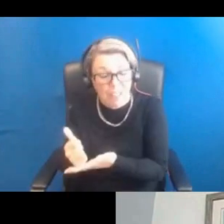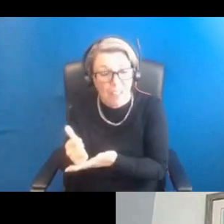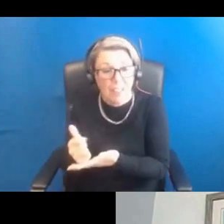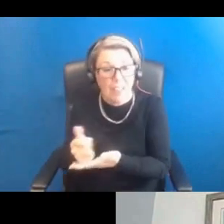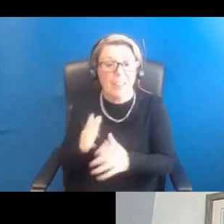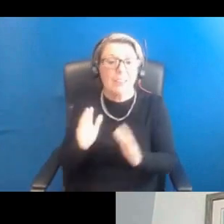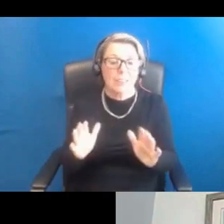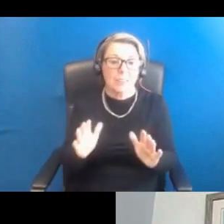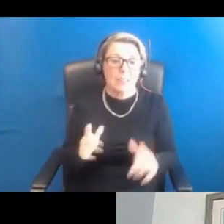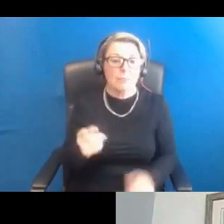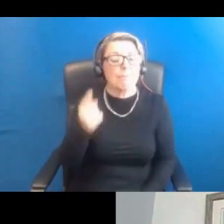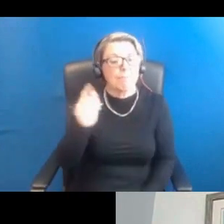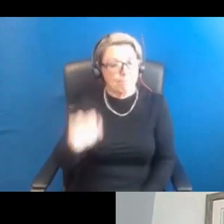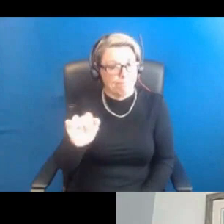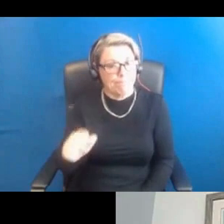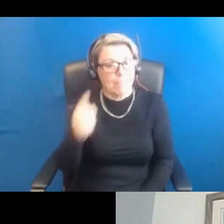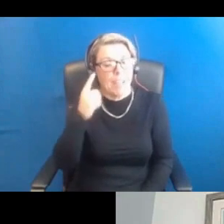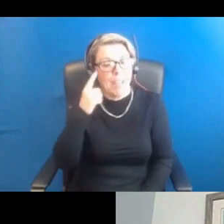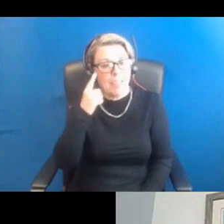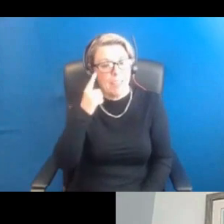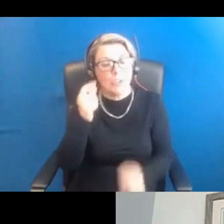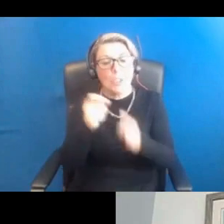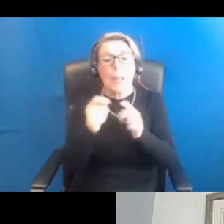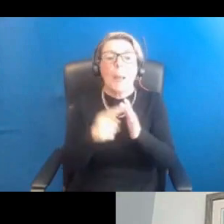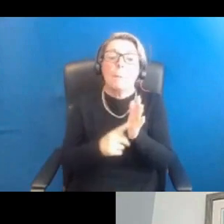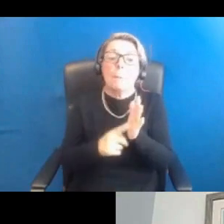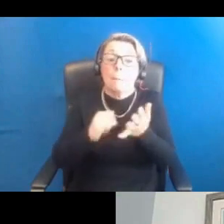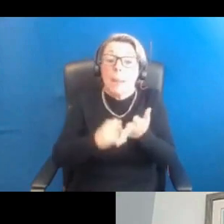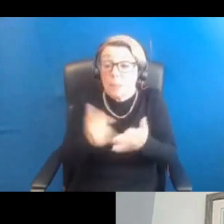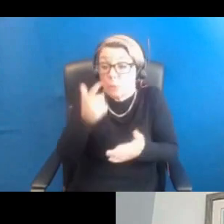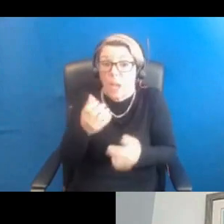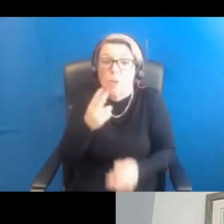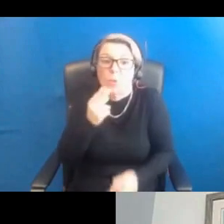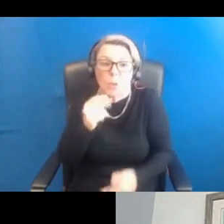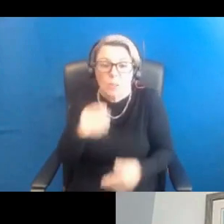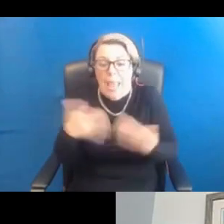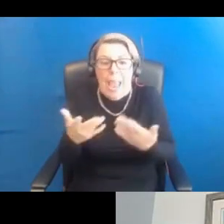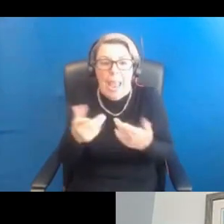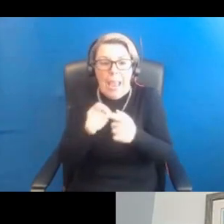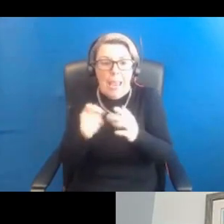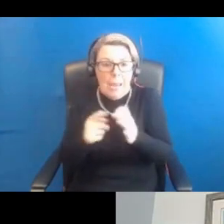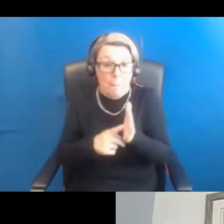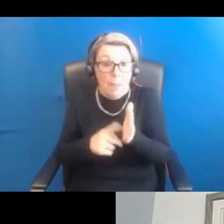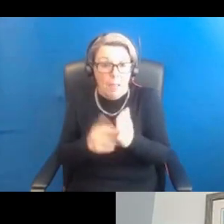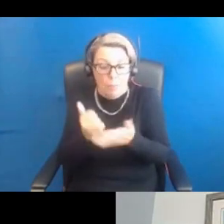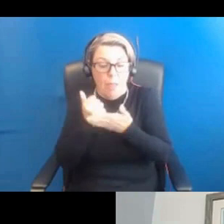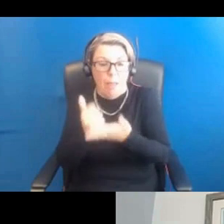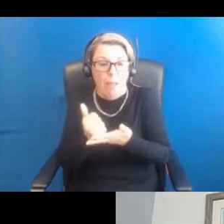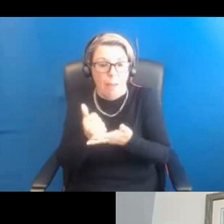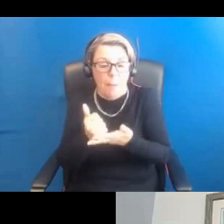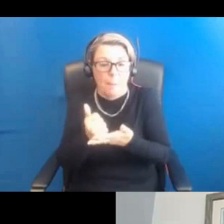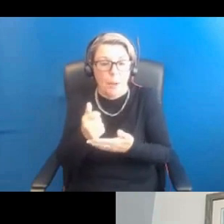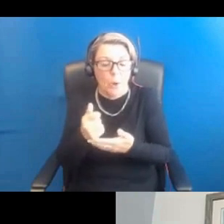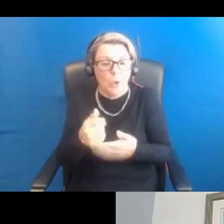think so. There are pills that we can use, and any pill will improve the skin problems of PCOS because the ovaries switched